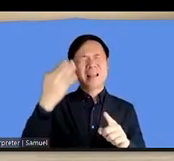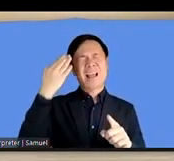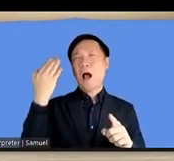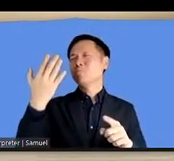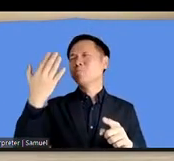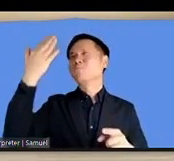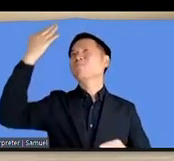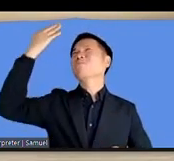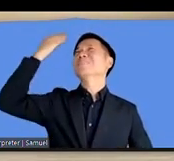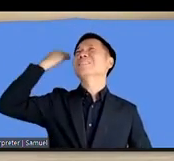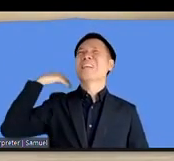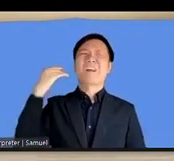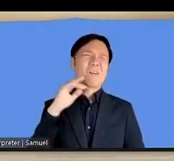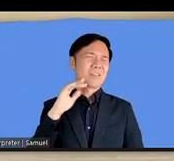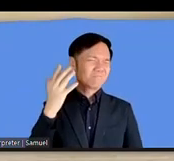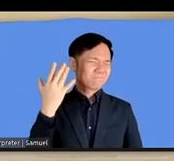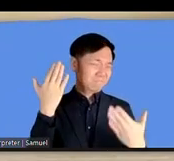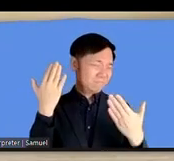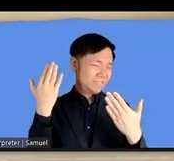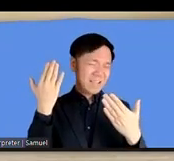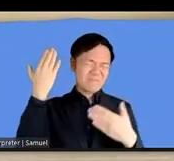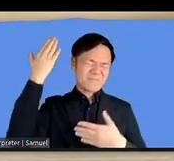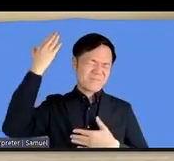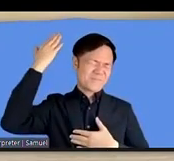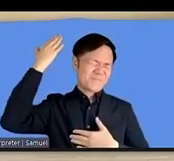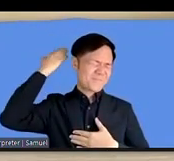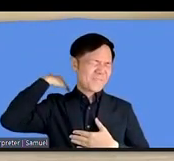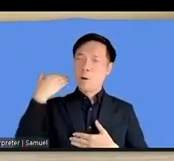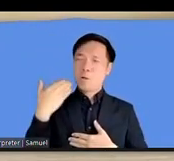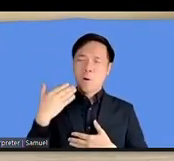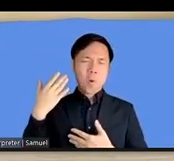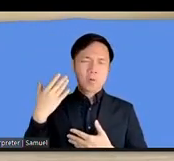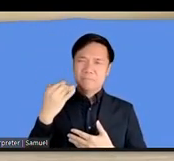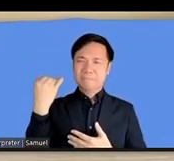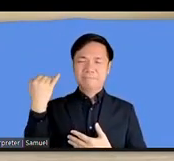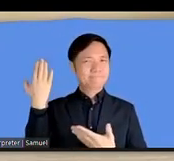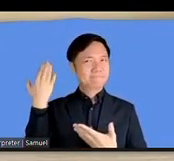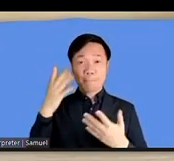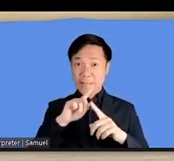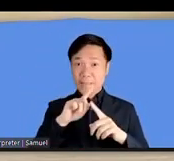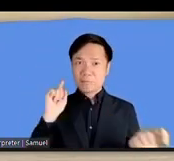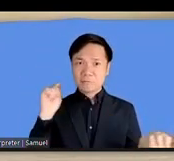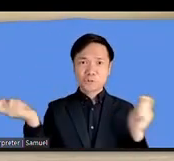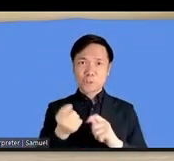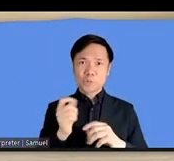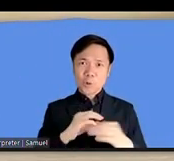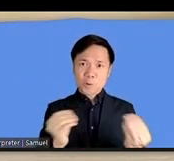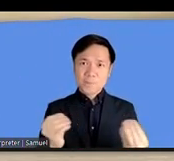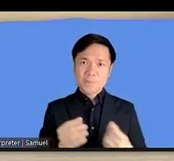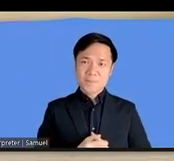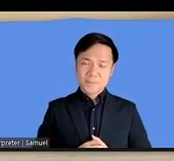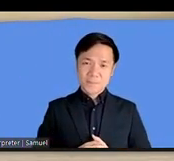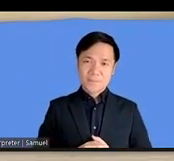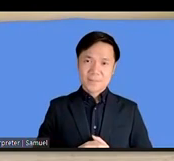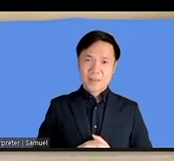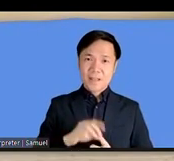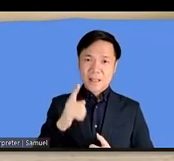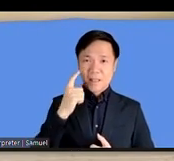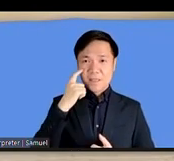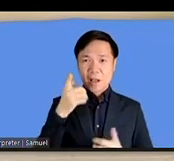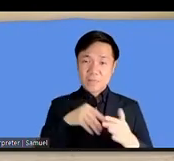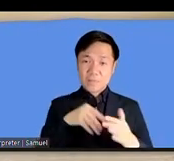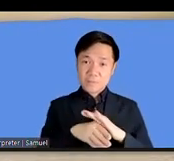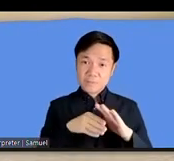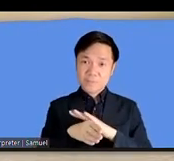On the second point, for individuals, this could be justified that they would not know something about accessibility. But